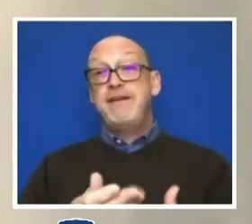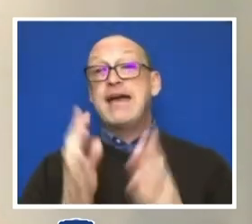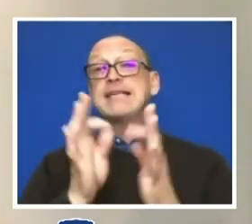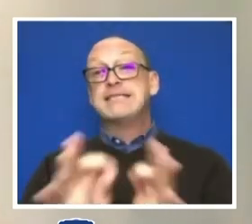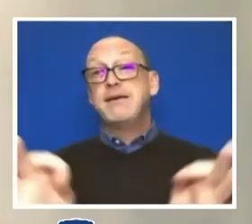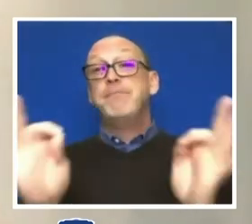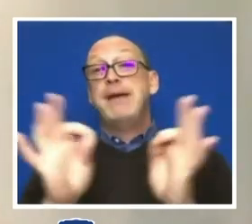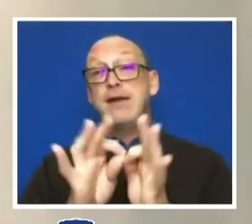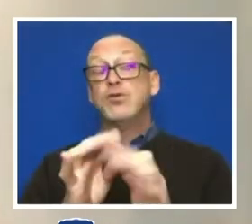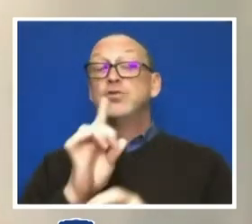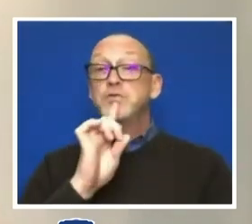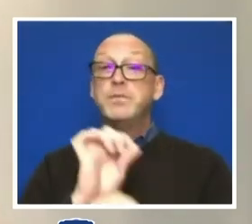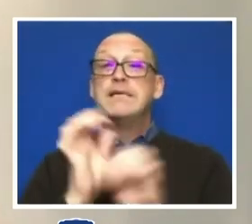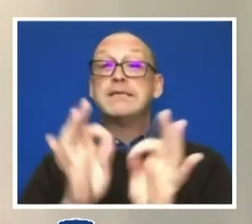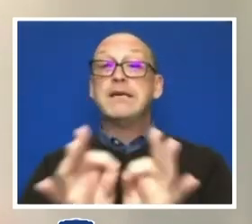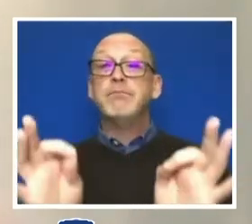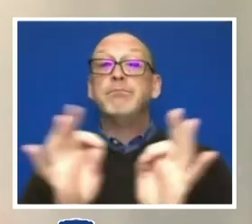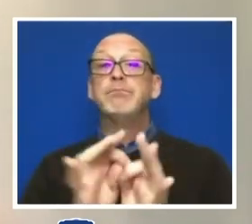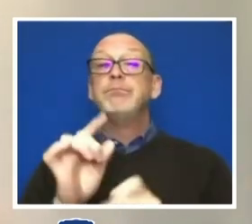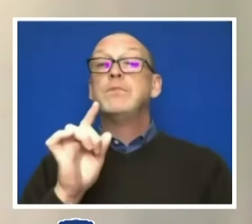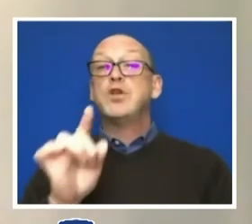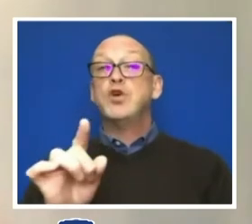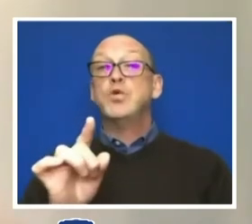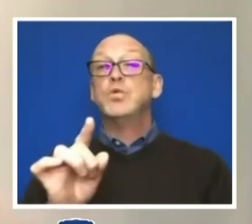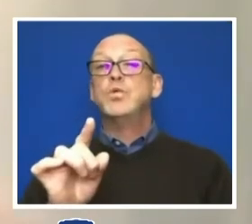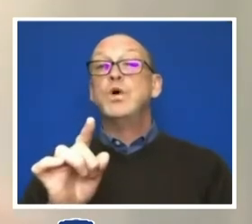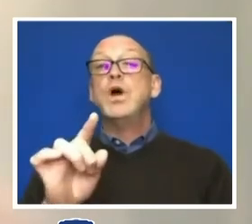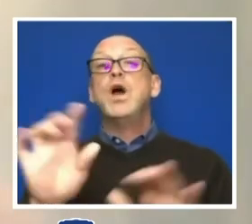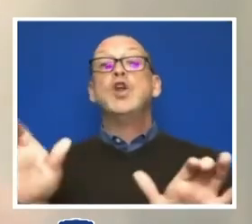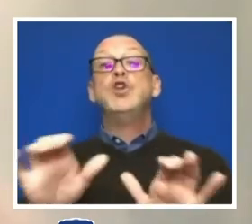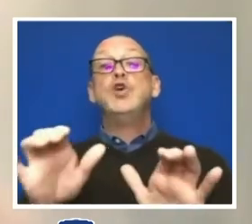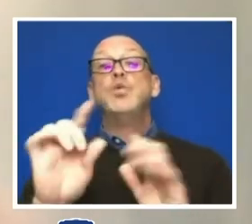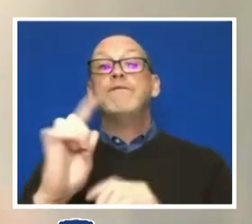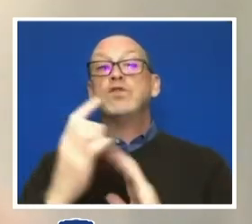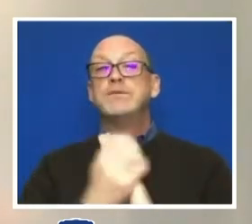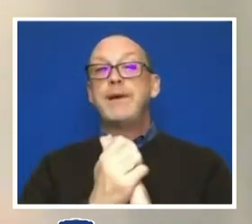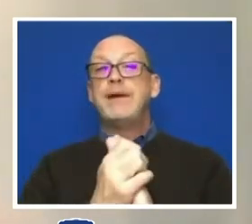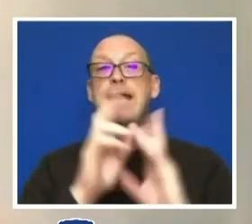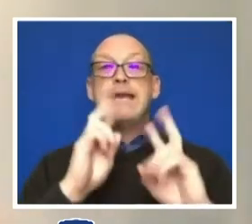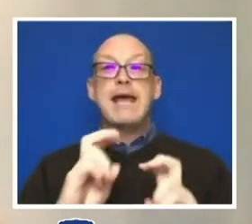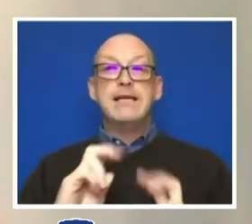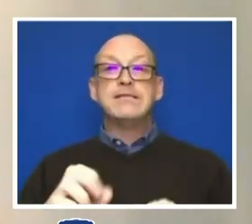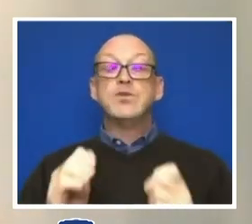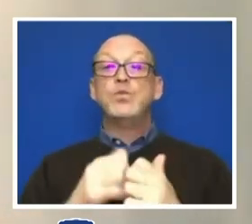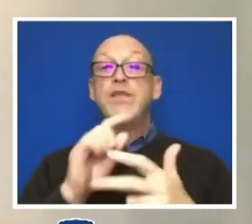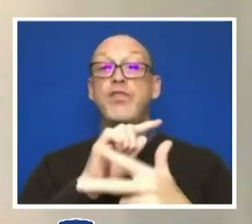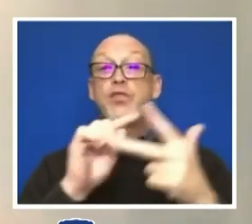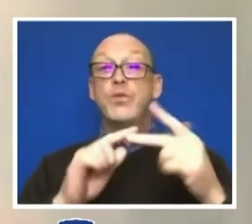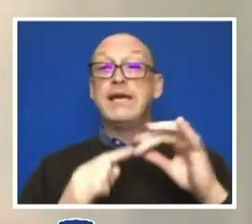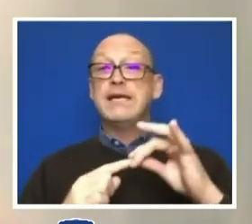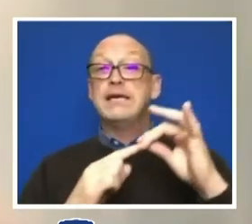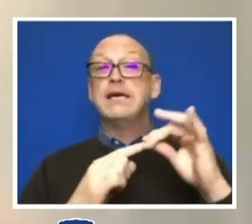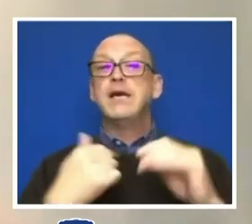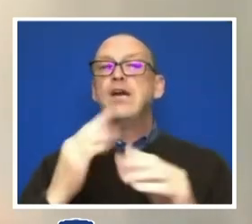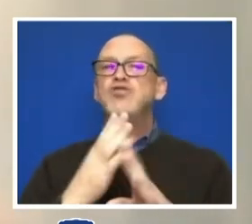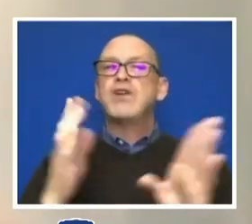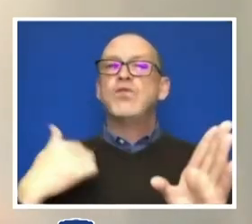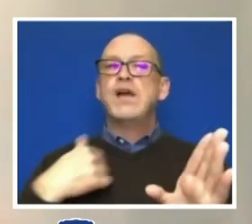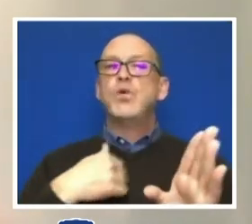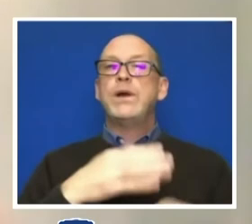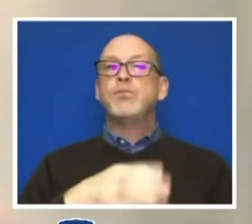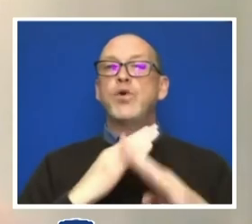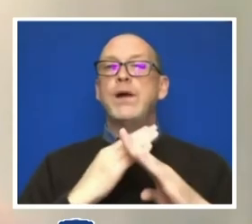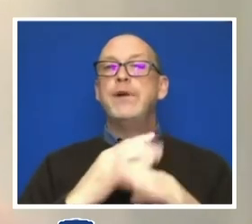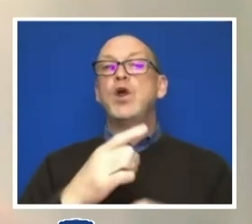important as you do a First Amendment analysis. So with those three exceptions, generally we can prohibit what are known as,